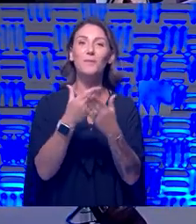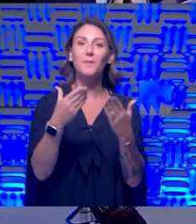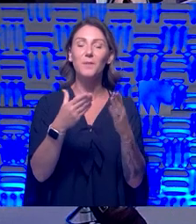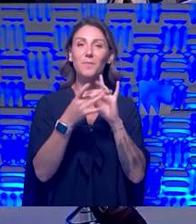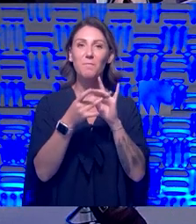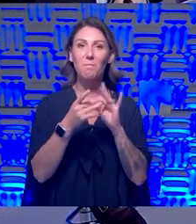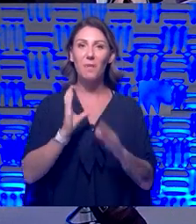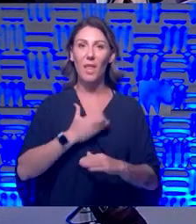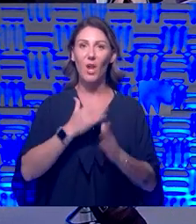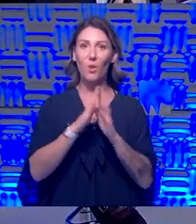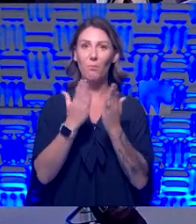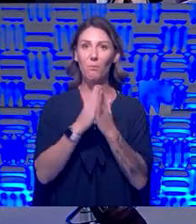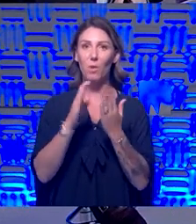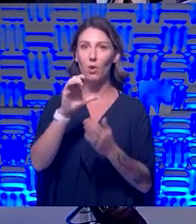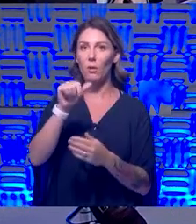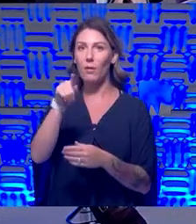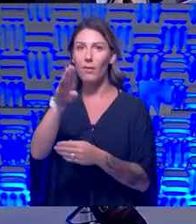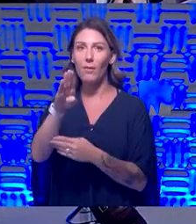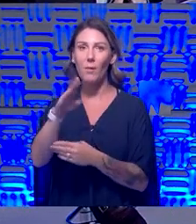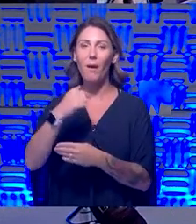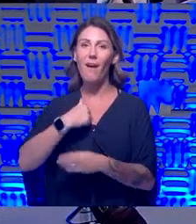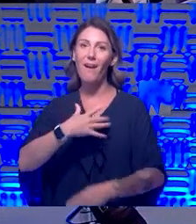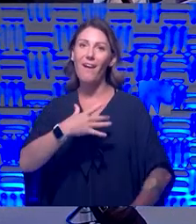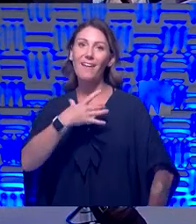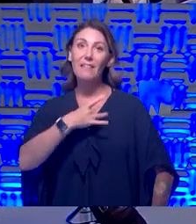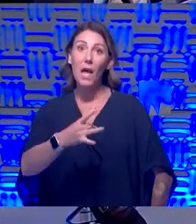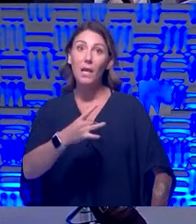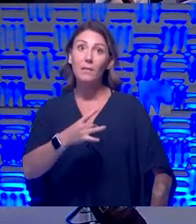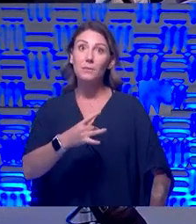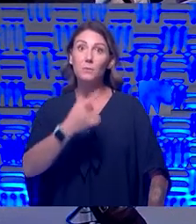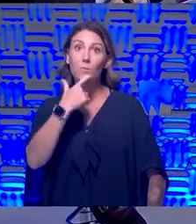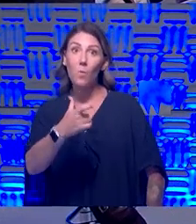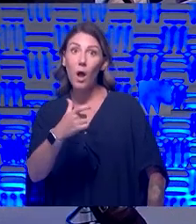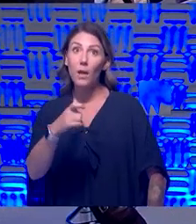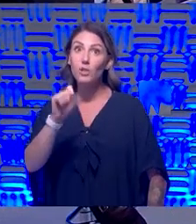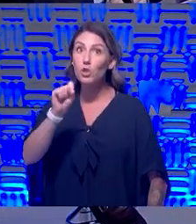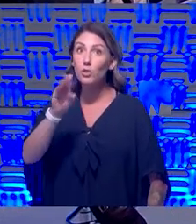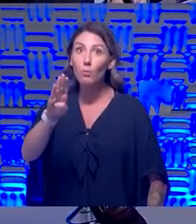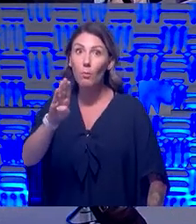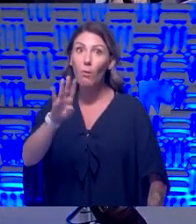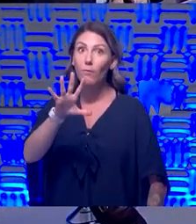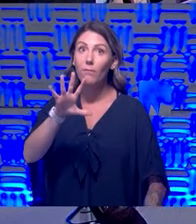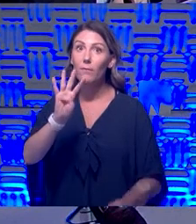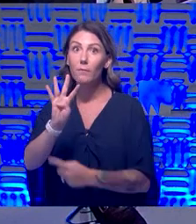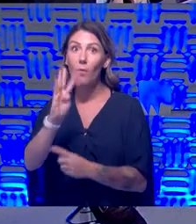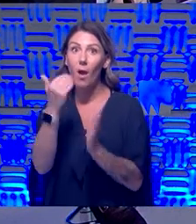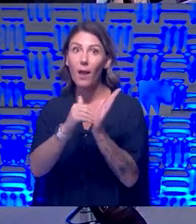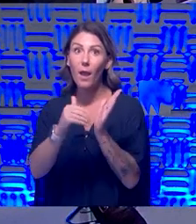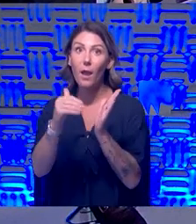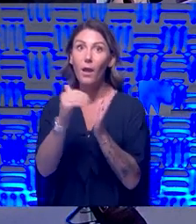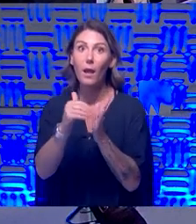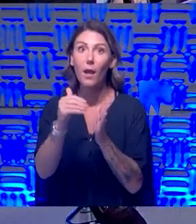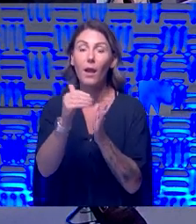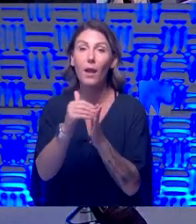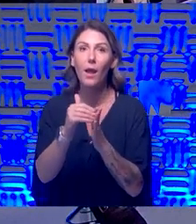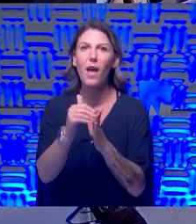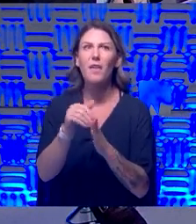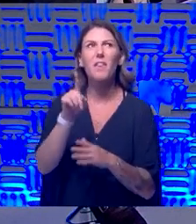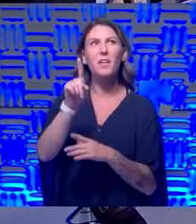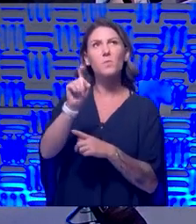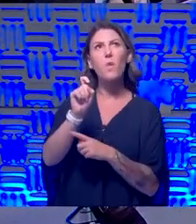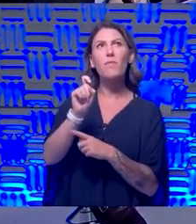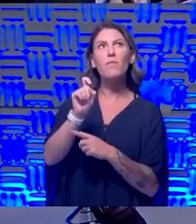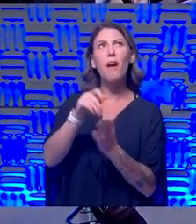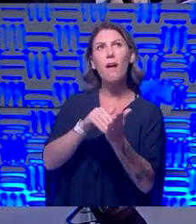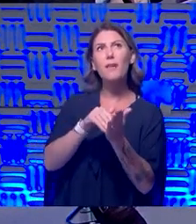I ended up the other movie I like to watch is called the Superbowl and I keep watching Superbowl 54 again and again. And I think it's 1,827 times thus